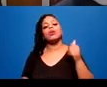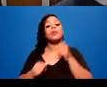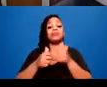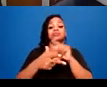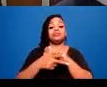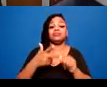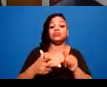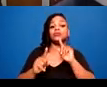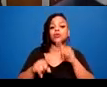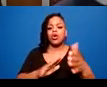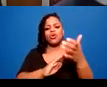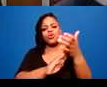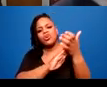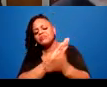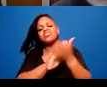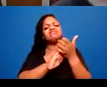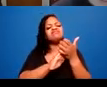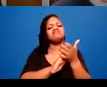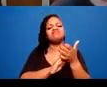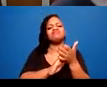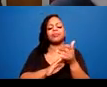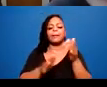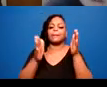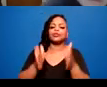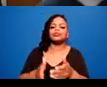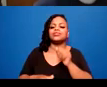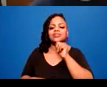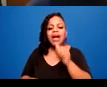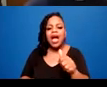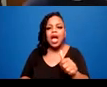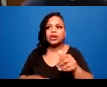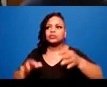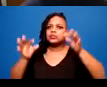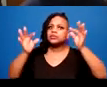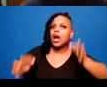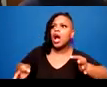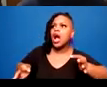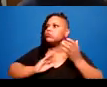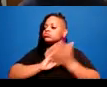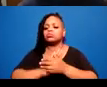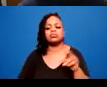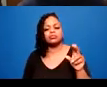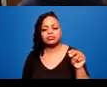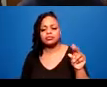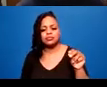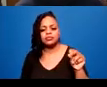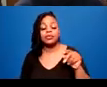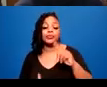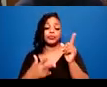to do. A flight response describes a vacating behaviour.